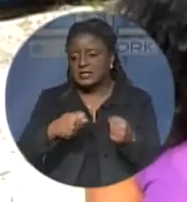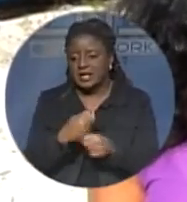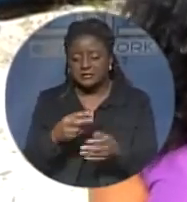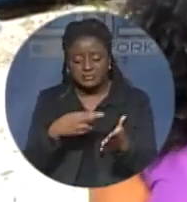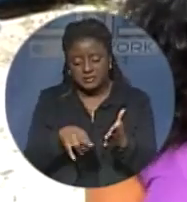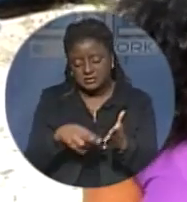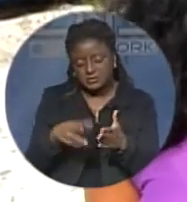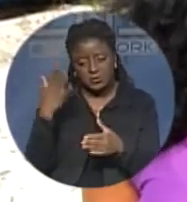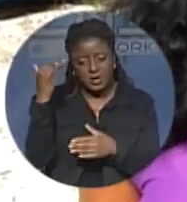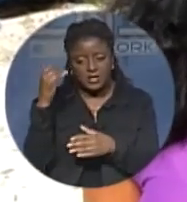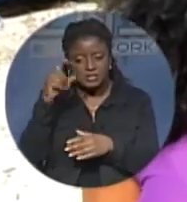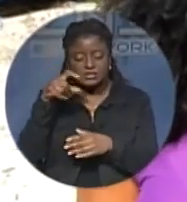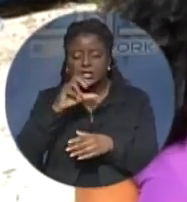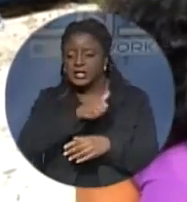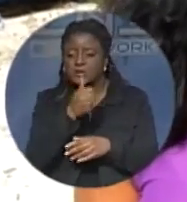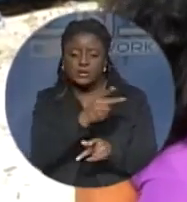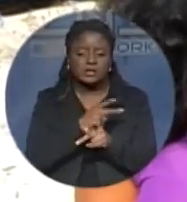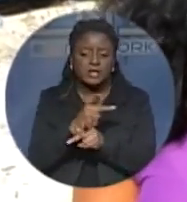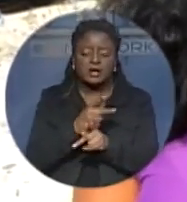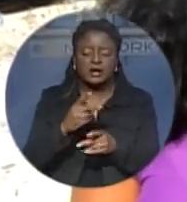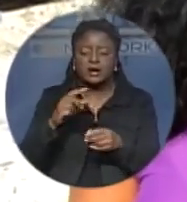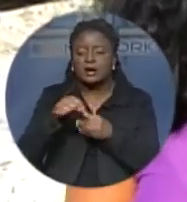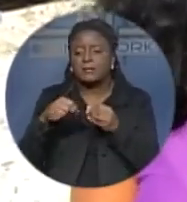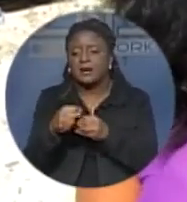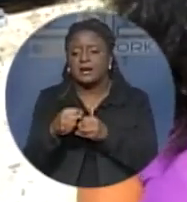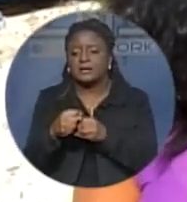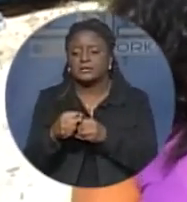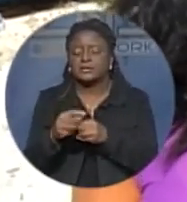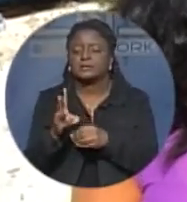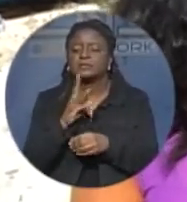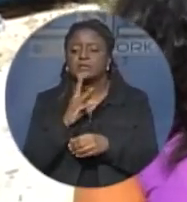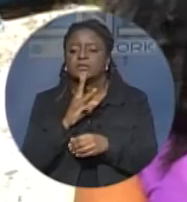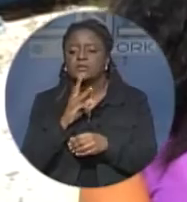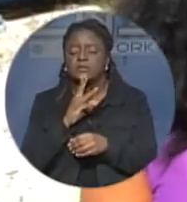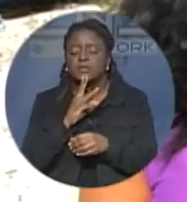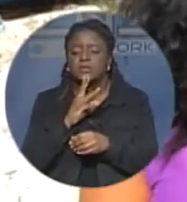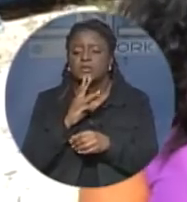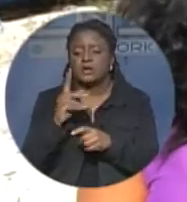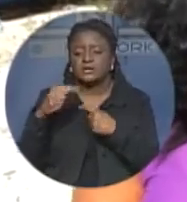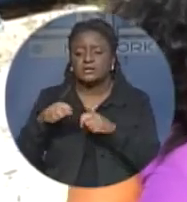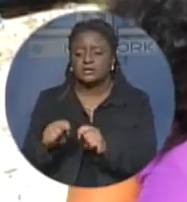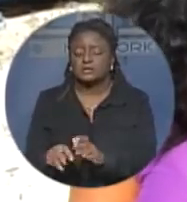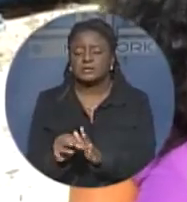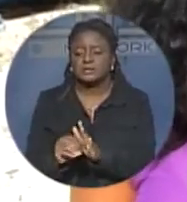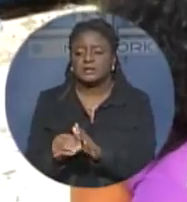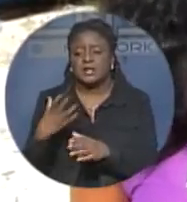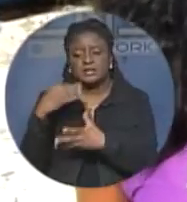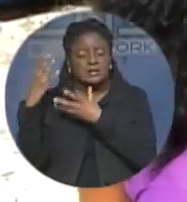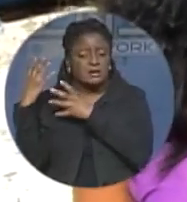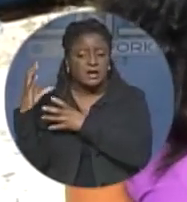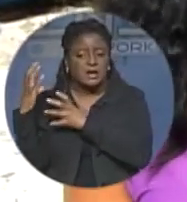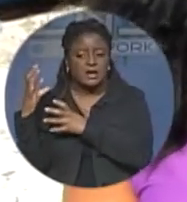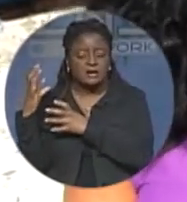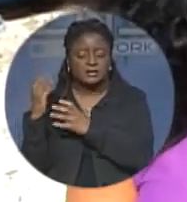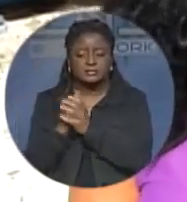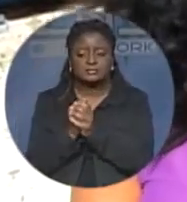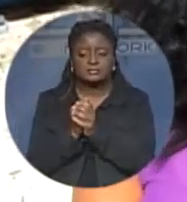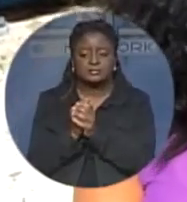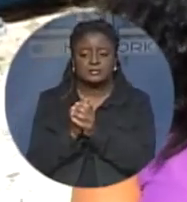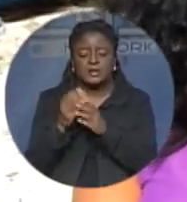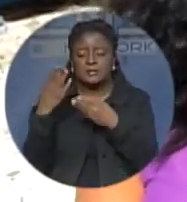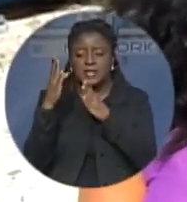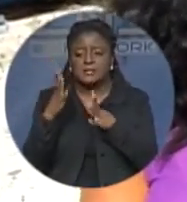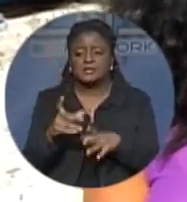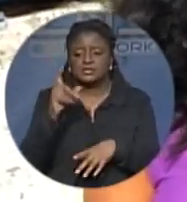care about conch? These are the things that we as Bahamians need to understand and appreciate and value, and also be able to teach the